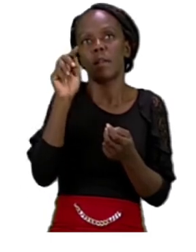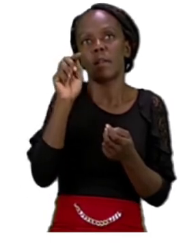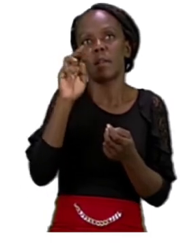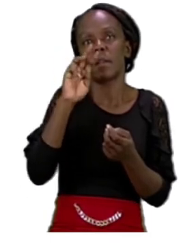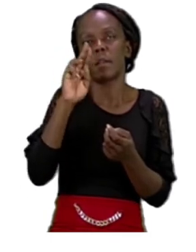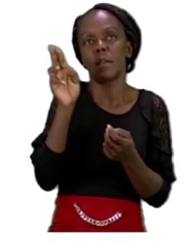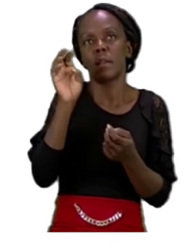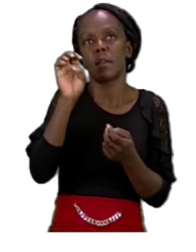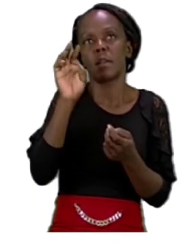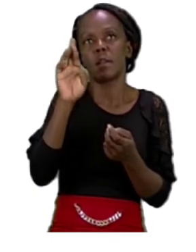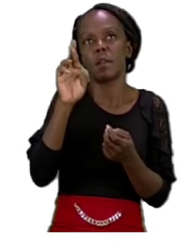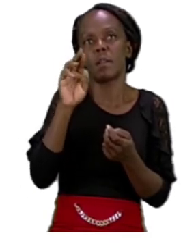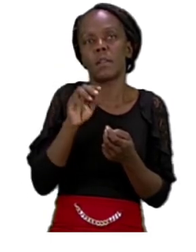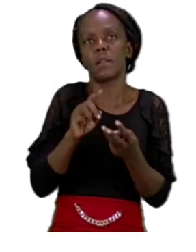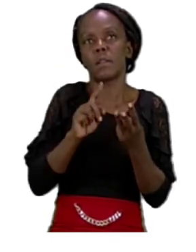brother,